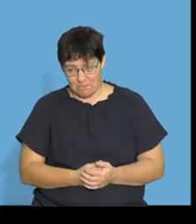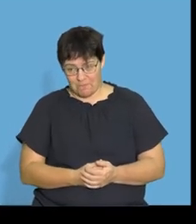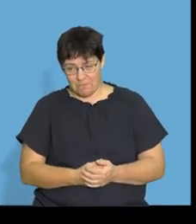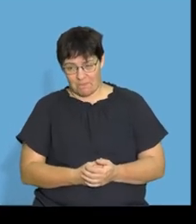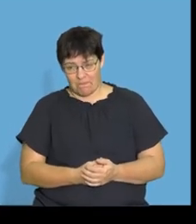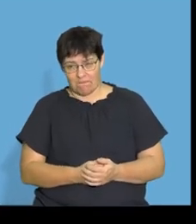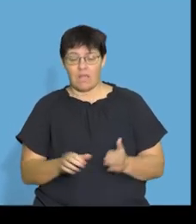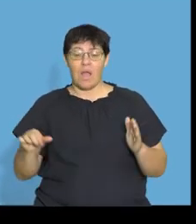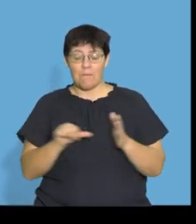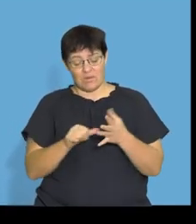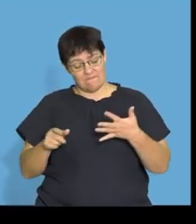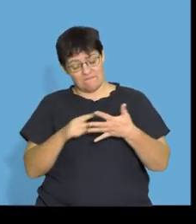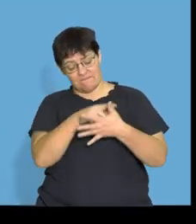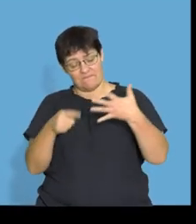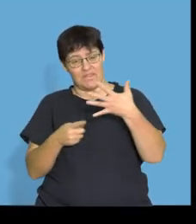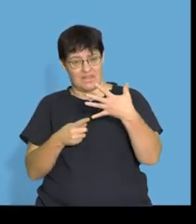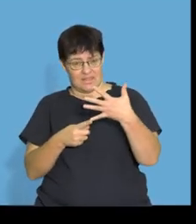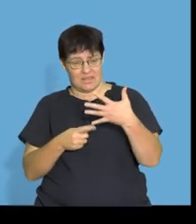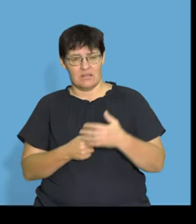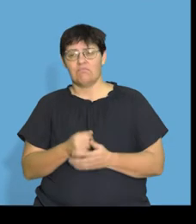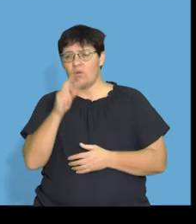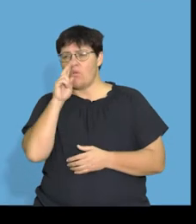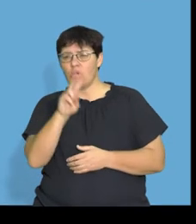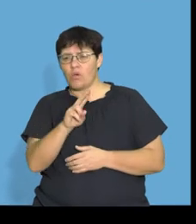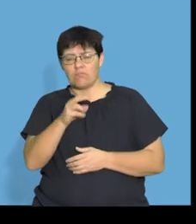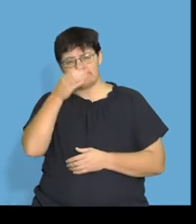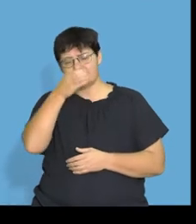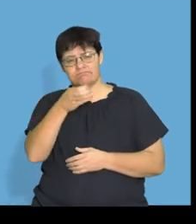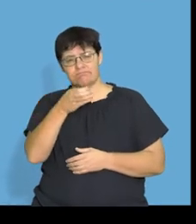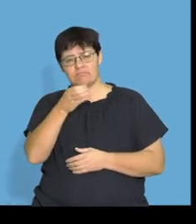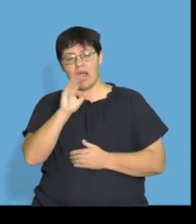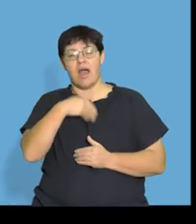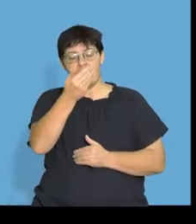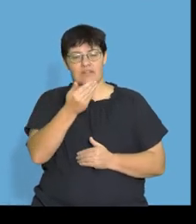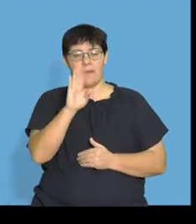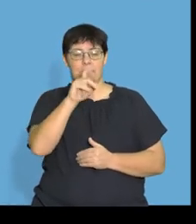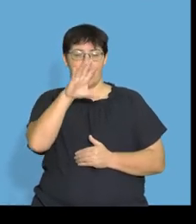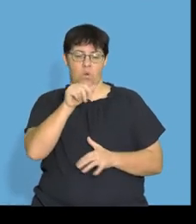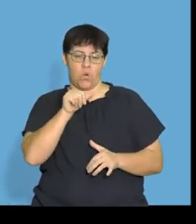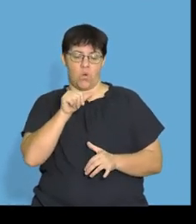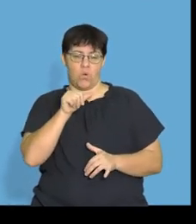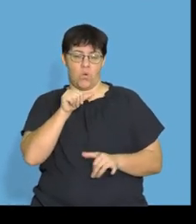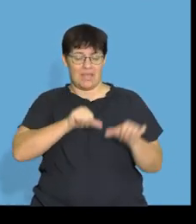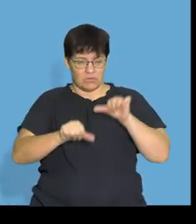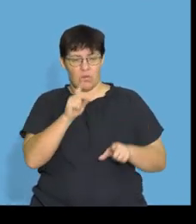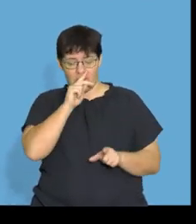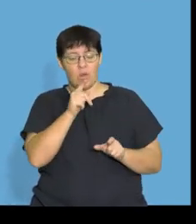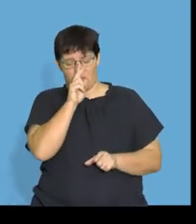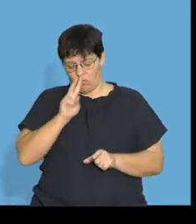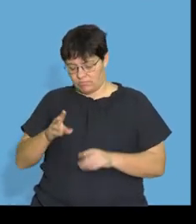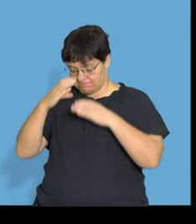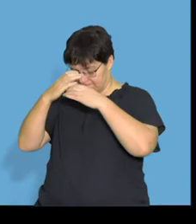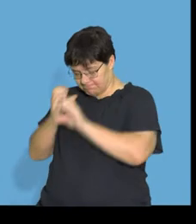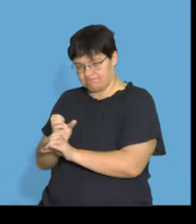Okay, guys, very important here. Okay, we're going to look at the concept after biochemistry. We're going to look at the